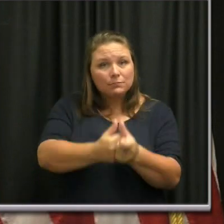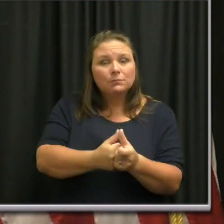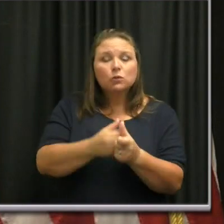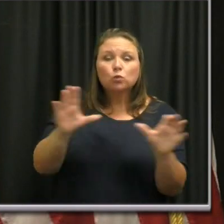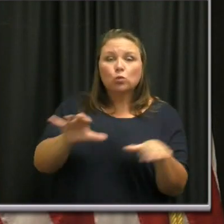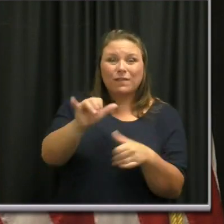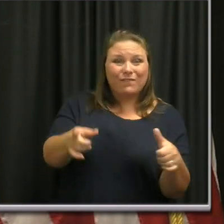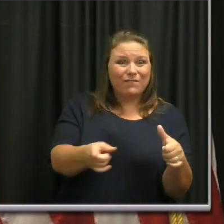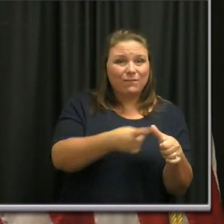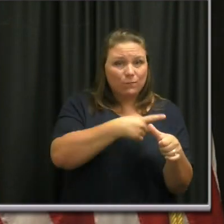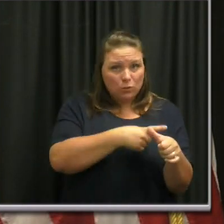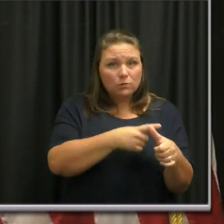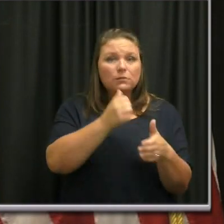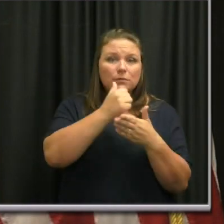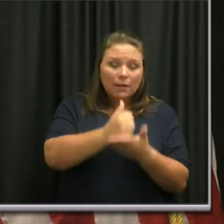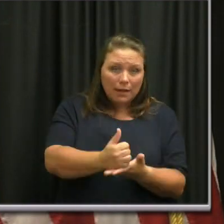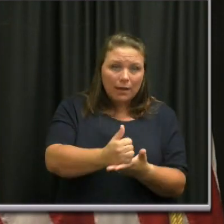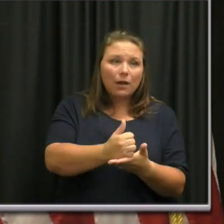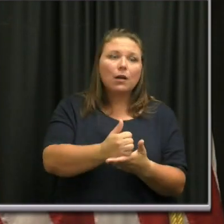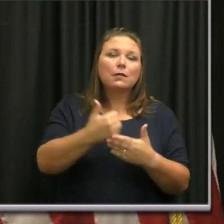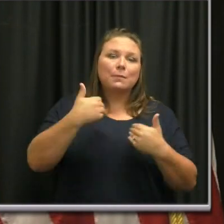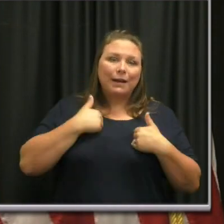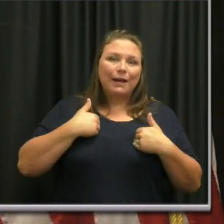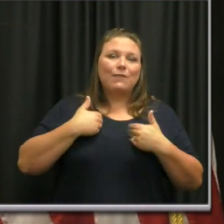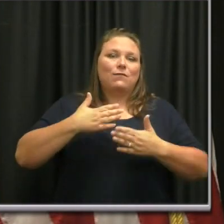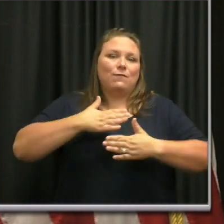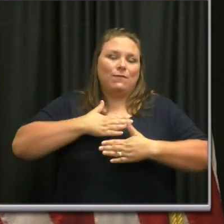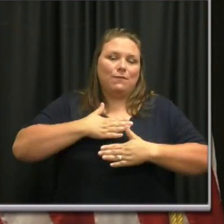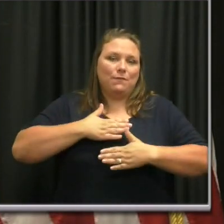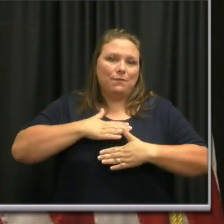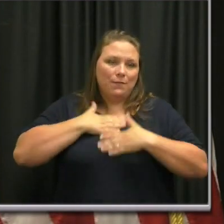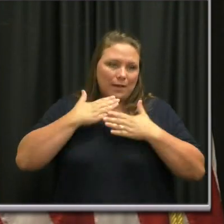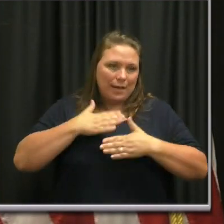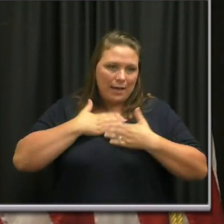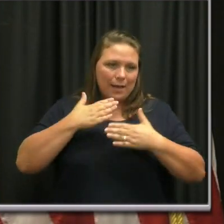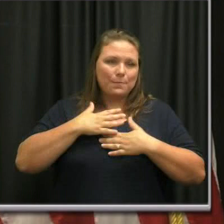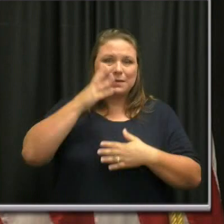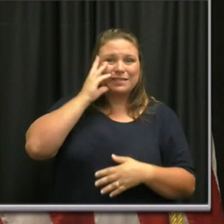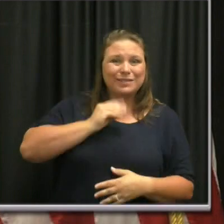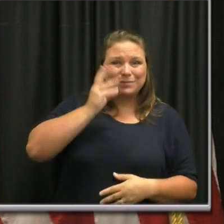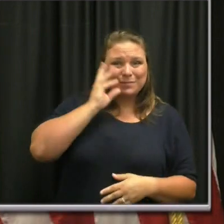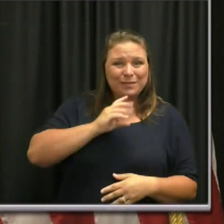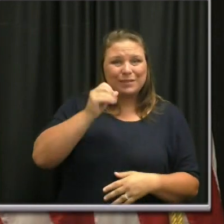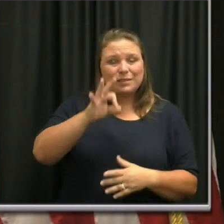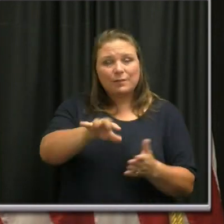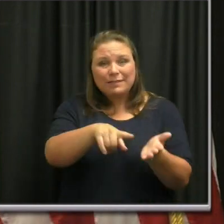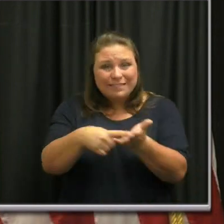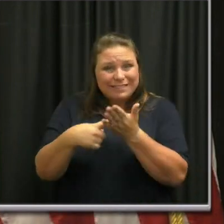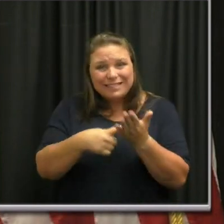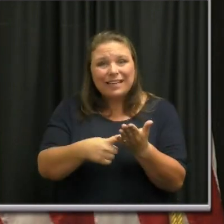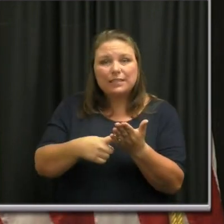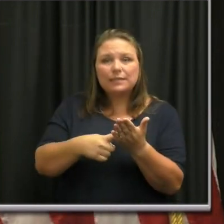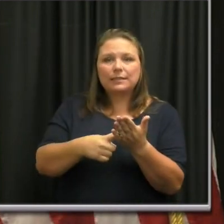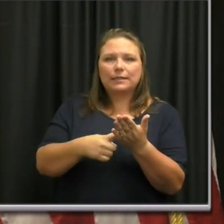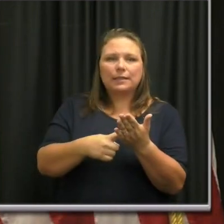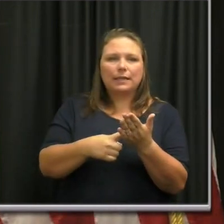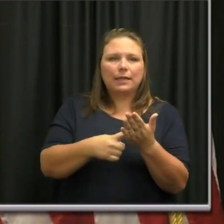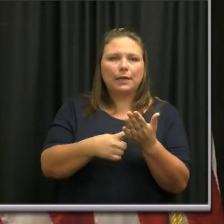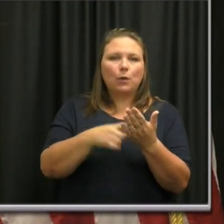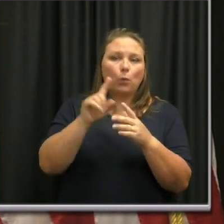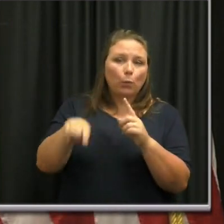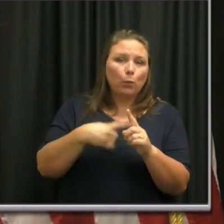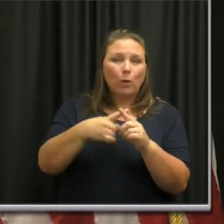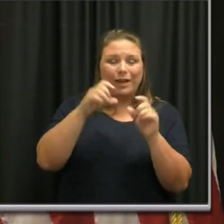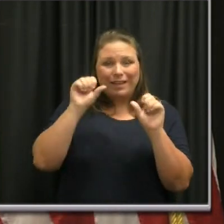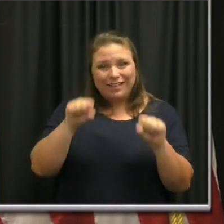get that done first so that we can have the happy experience of kind of discussing at what low disease